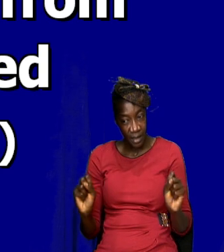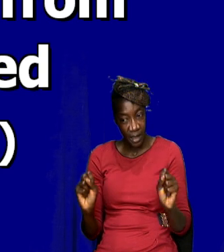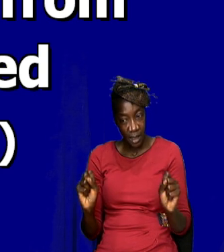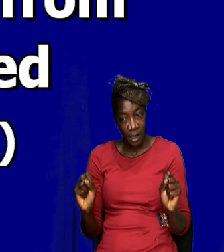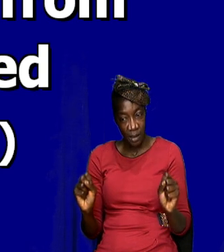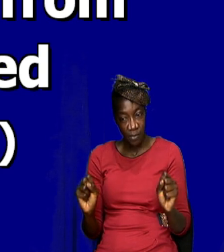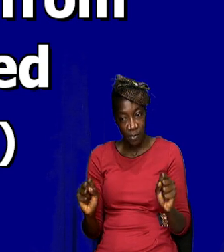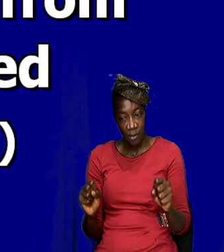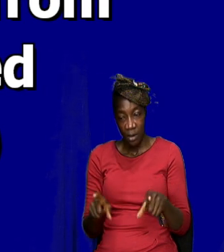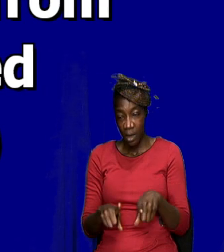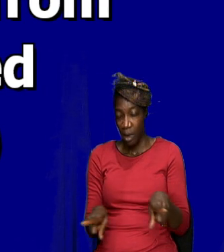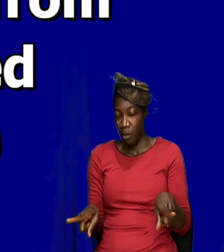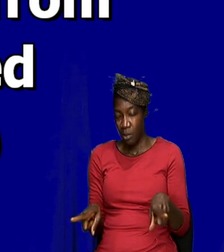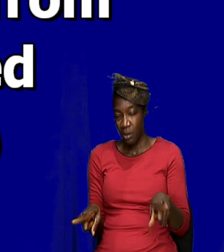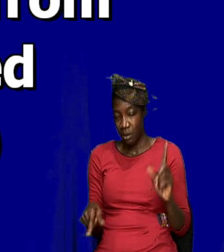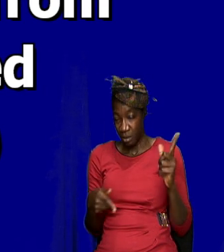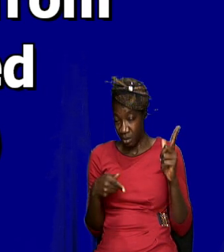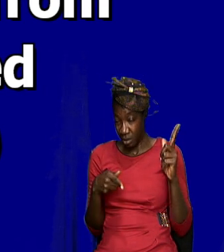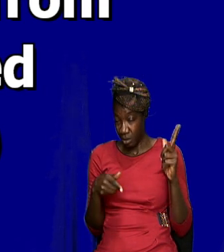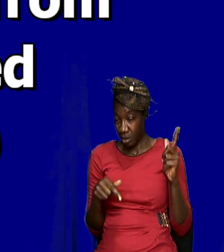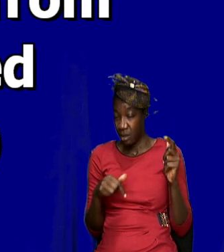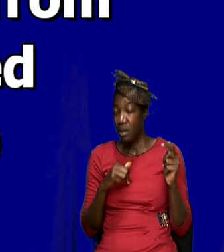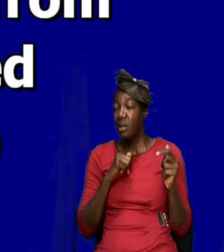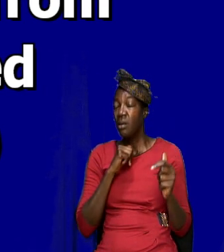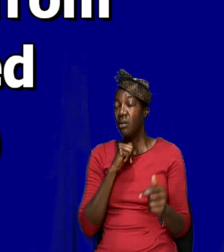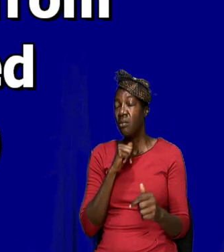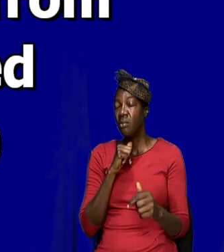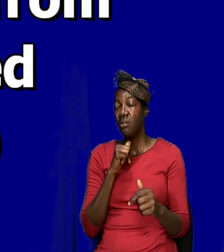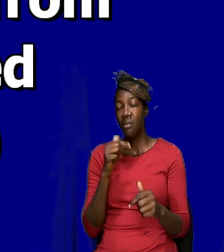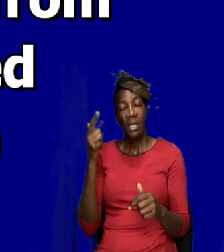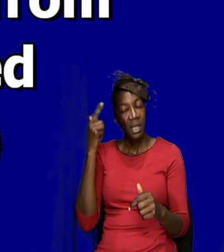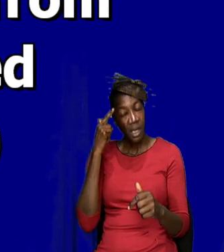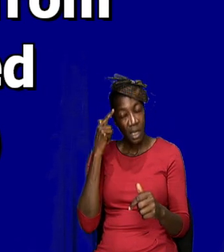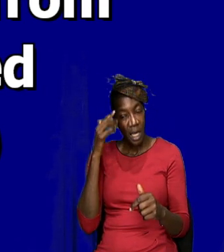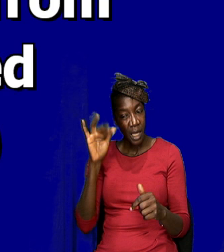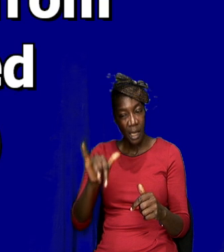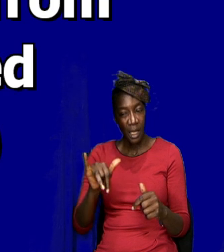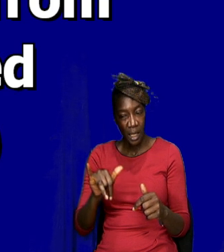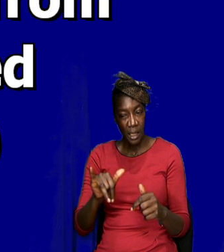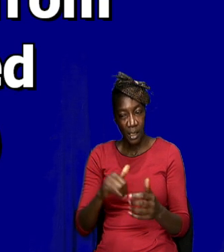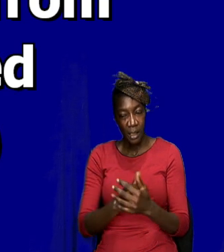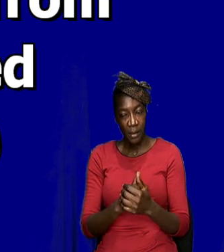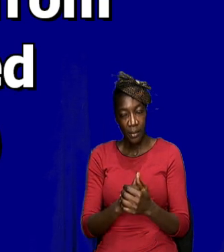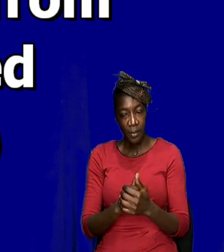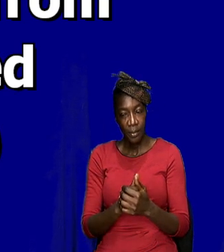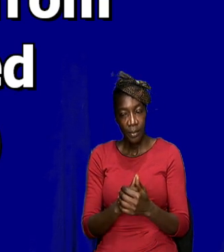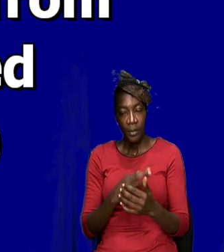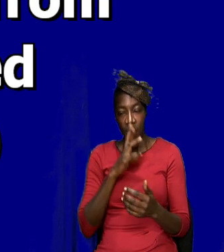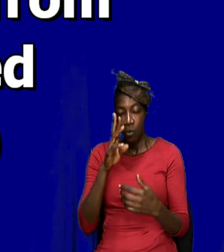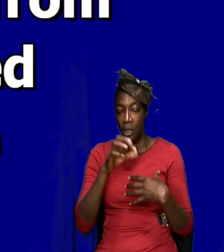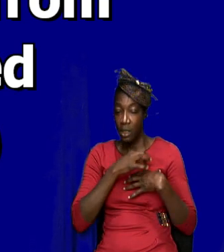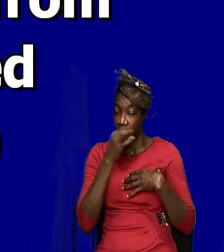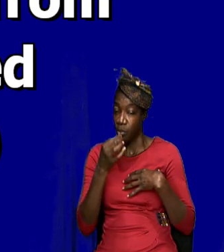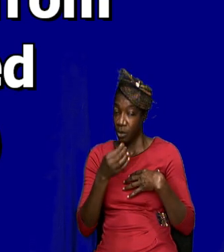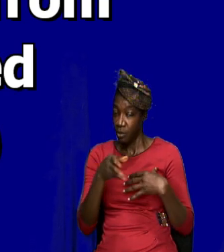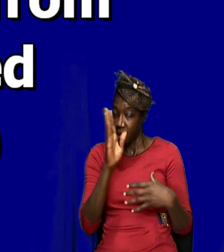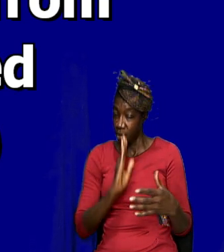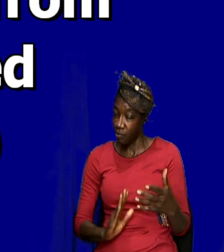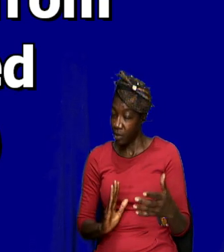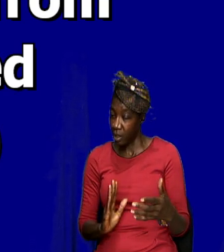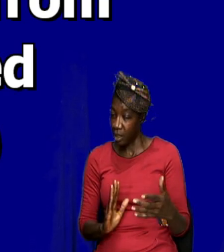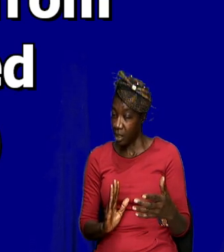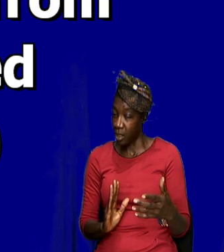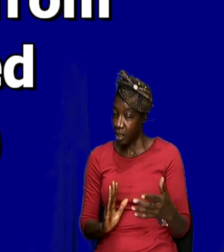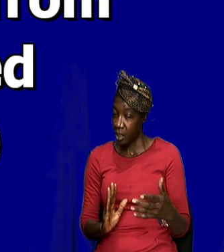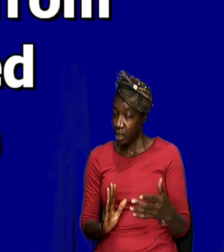But I would like to think that, you know, it was really the spirit of God that